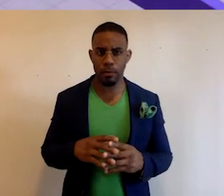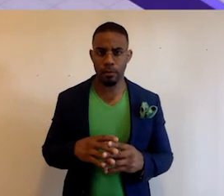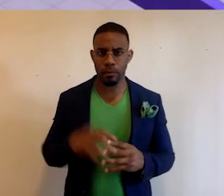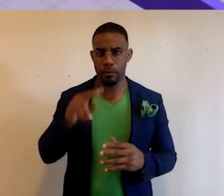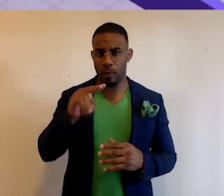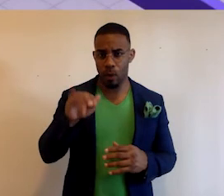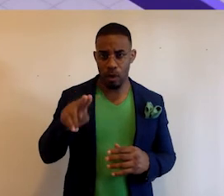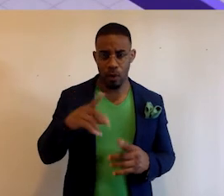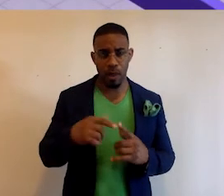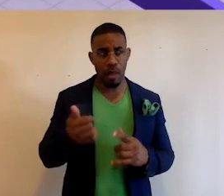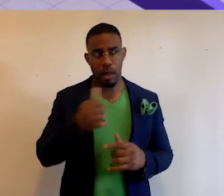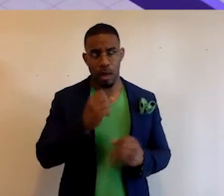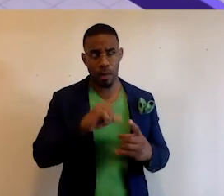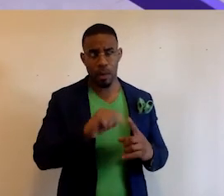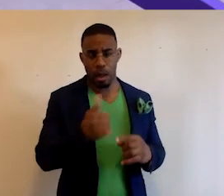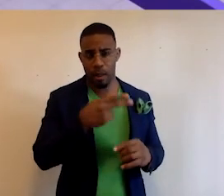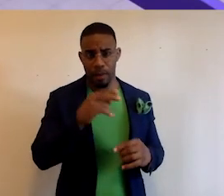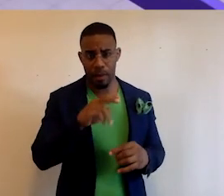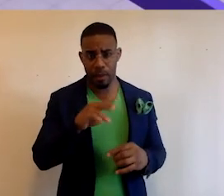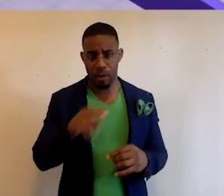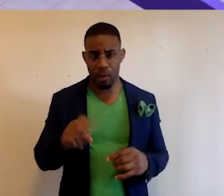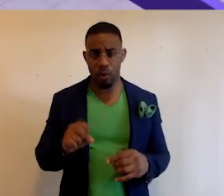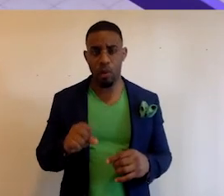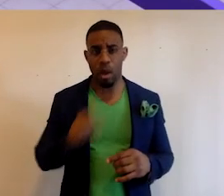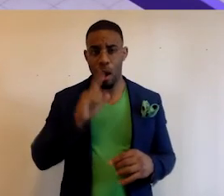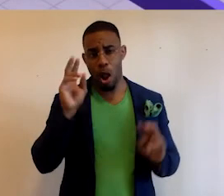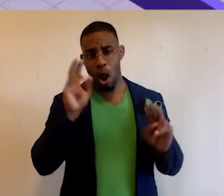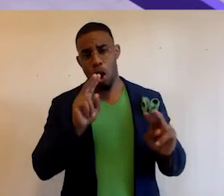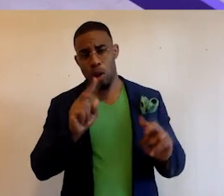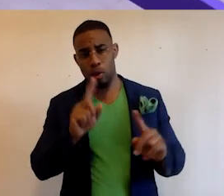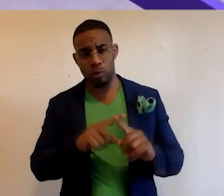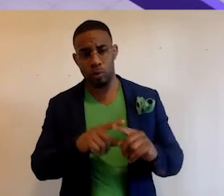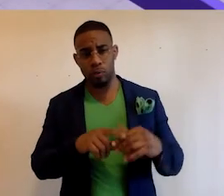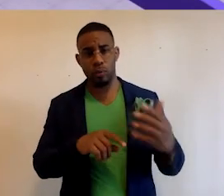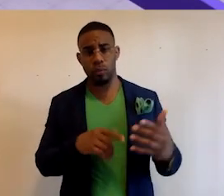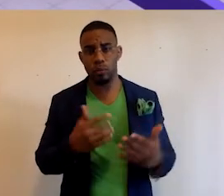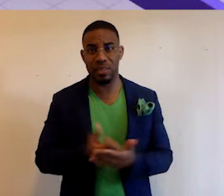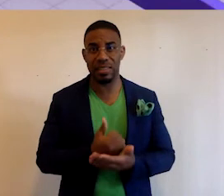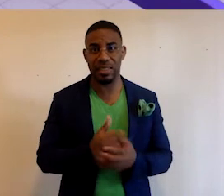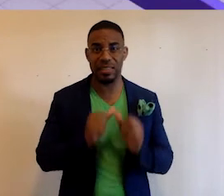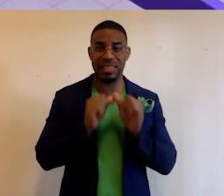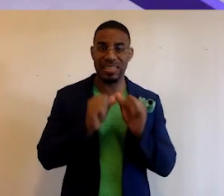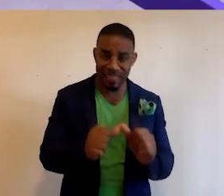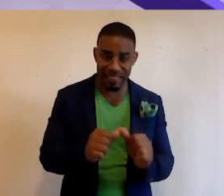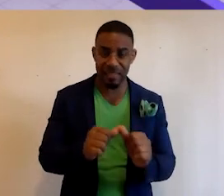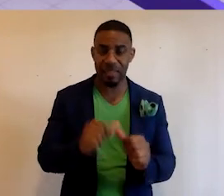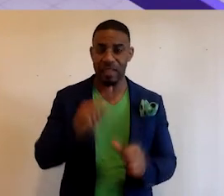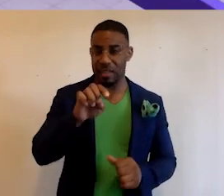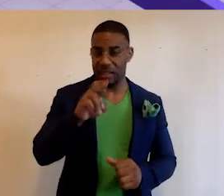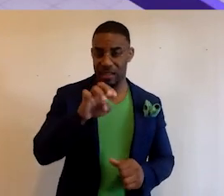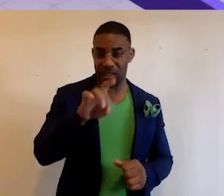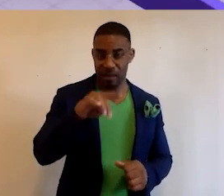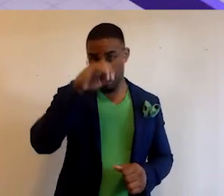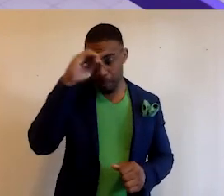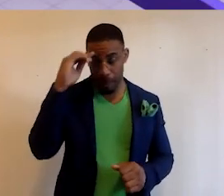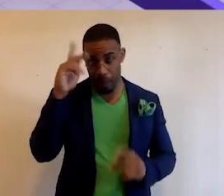NYU and a number of these other HBCUs are looking to get tenured Black professors. You